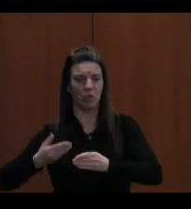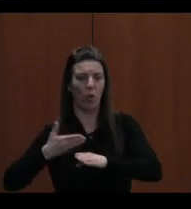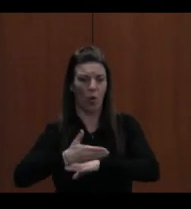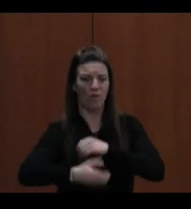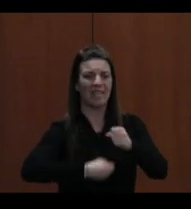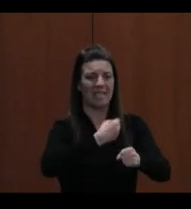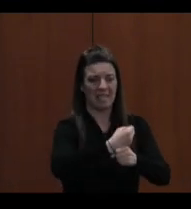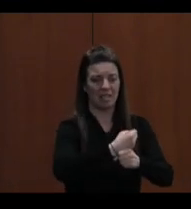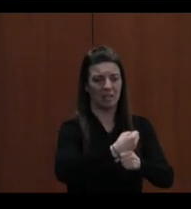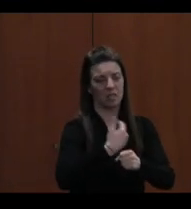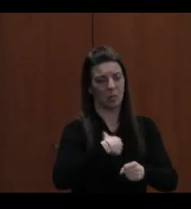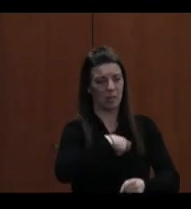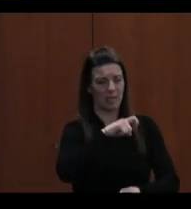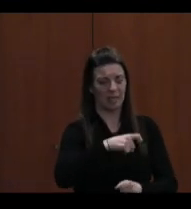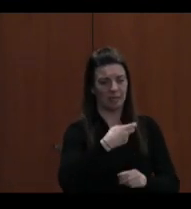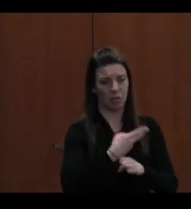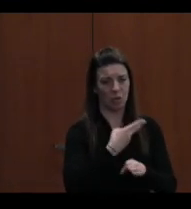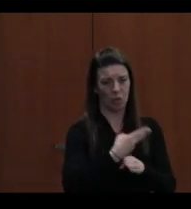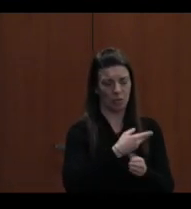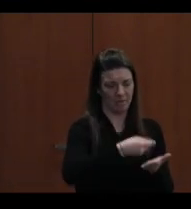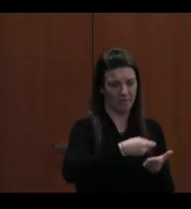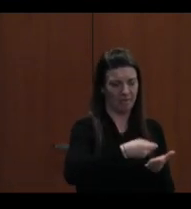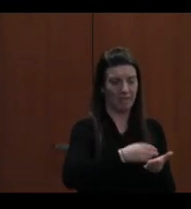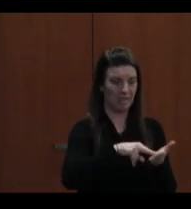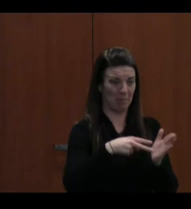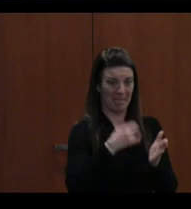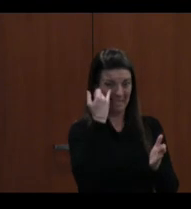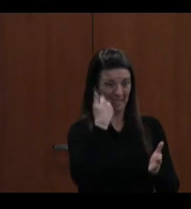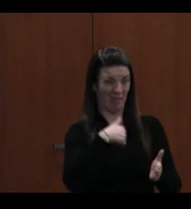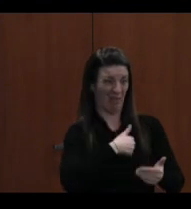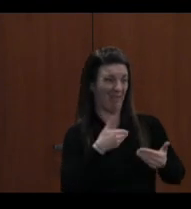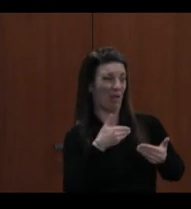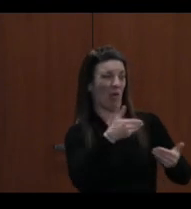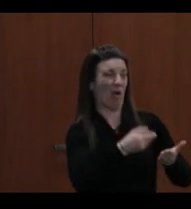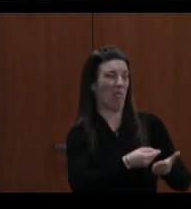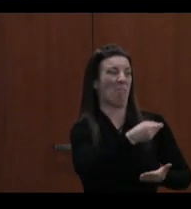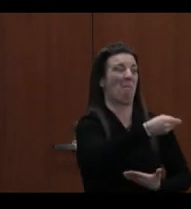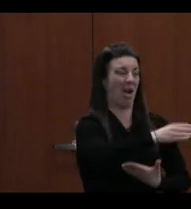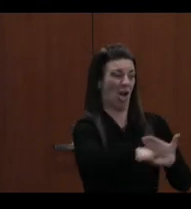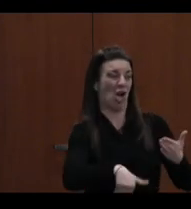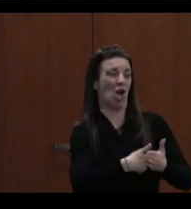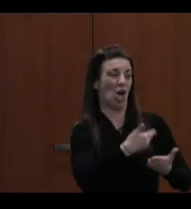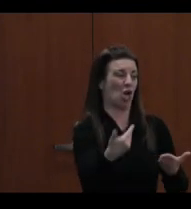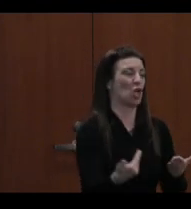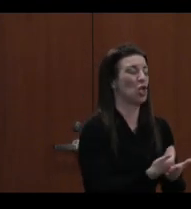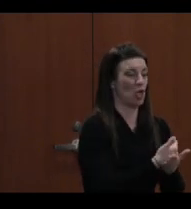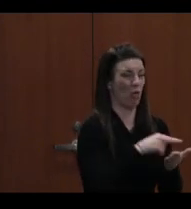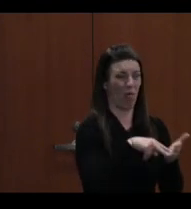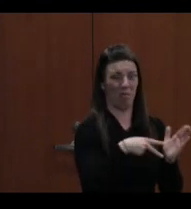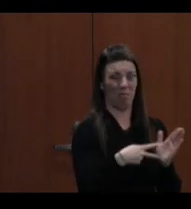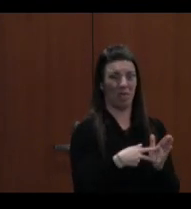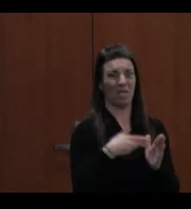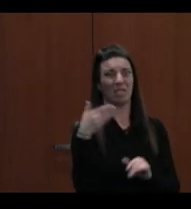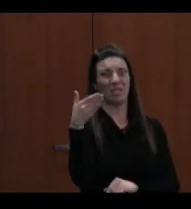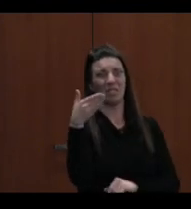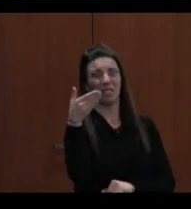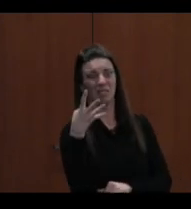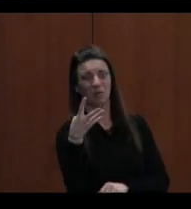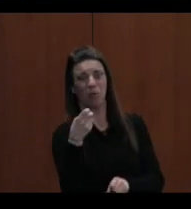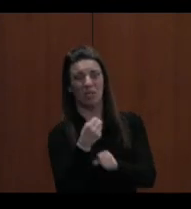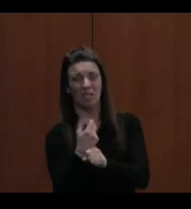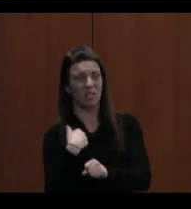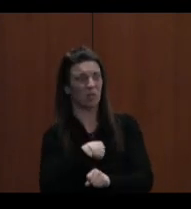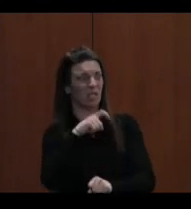creating funding clips. So if we bought all new computers this year, in four years, we'd be having to spend a lot of money to buy all new computers in